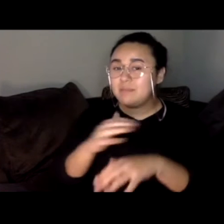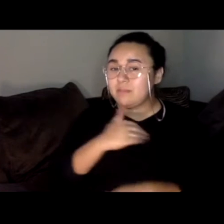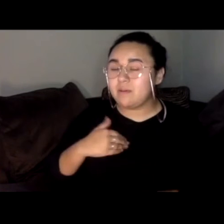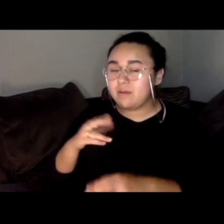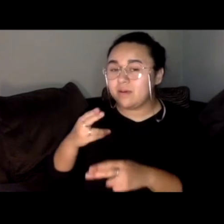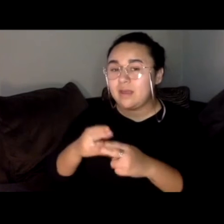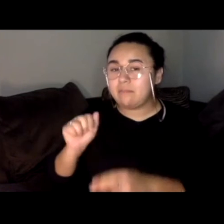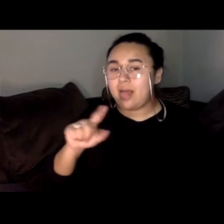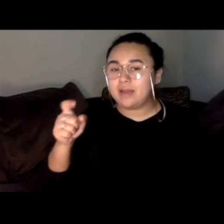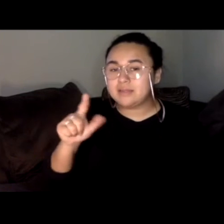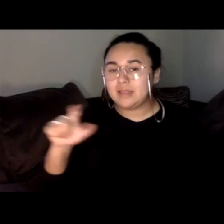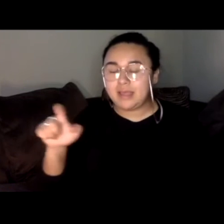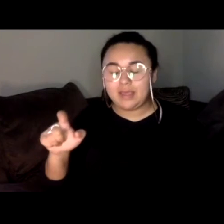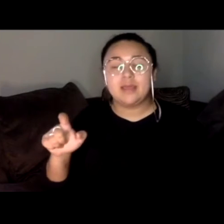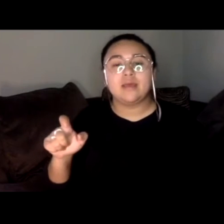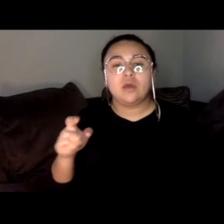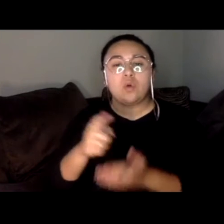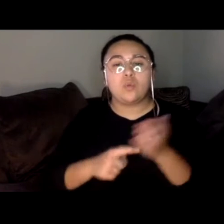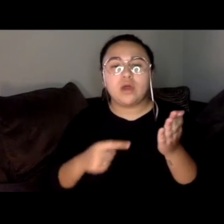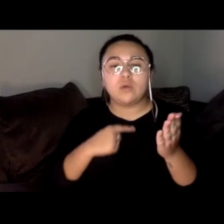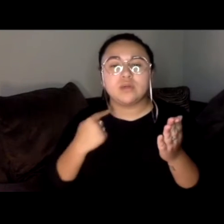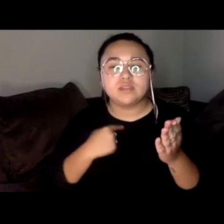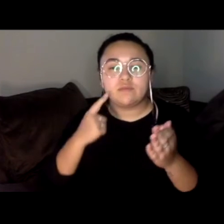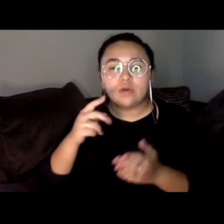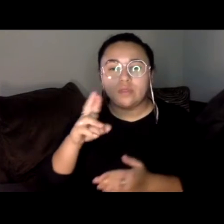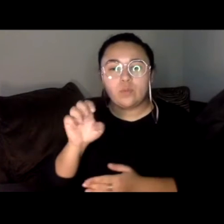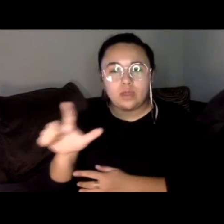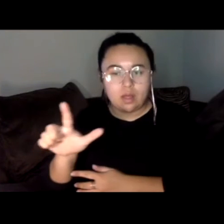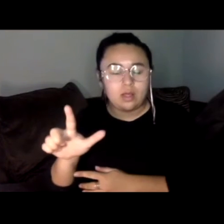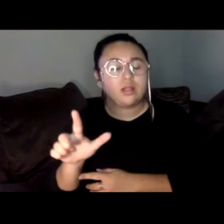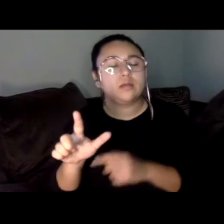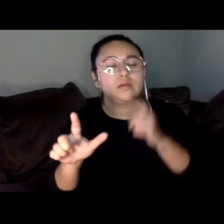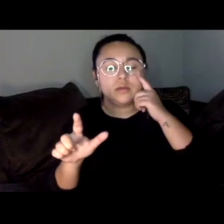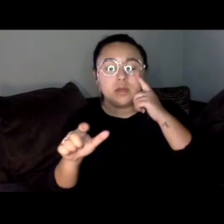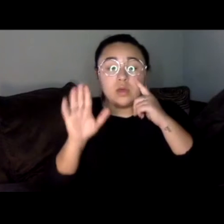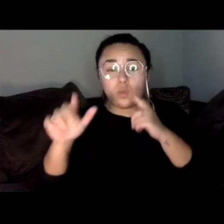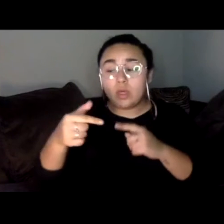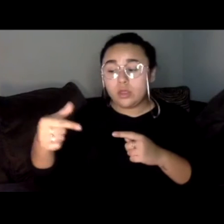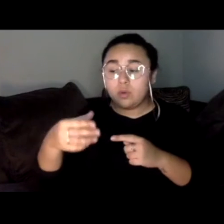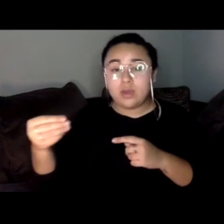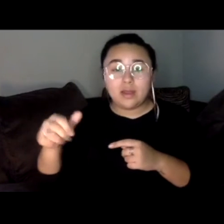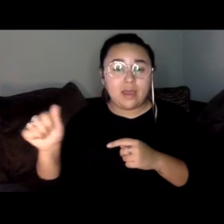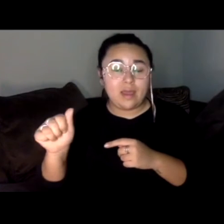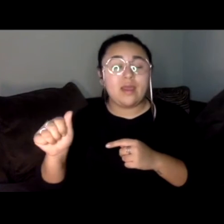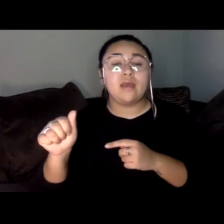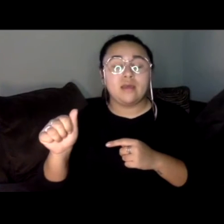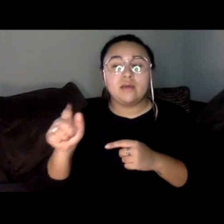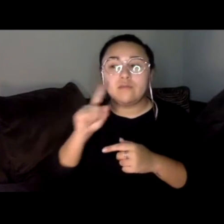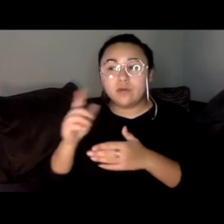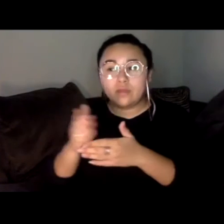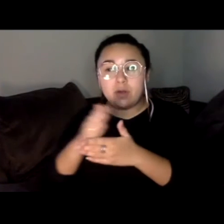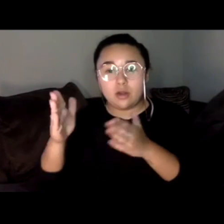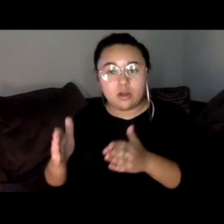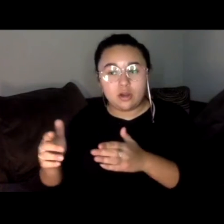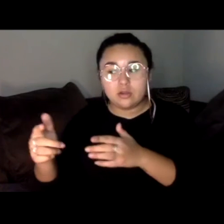and what we can do on the recall. Then we'll do a quick Q&A before I turn it over to some of our partners and the Newsom Stop the Republican Recall